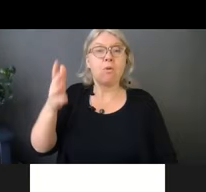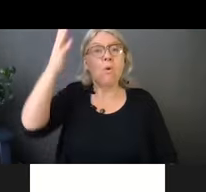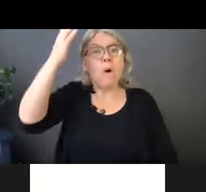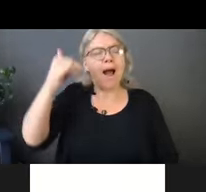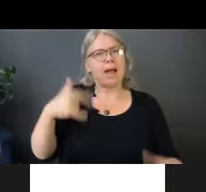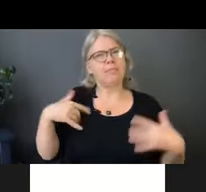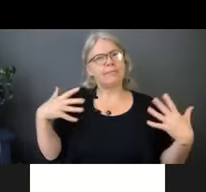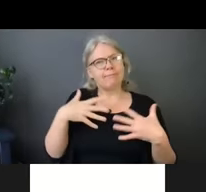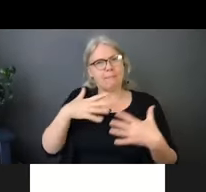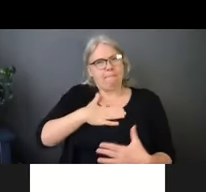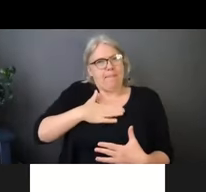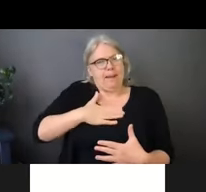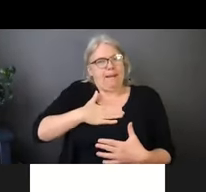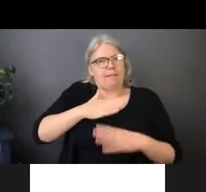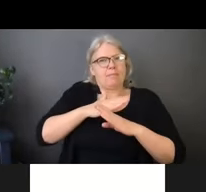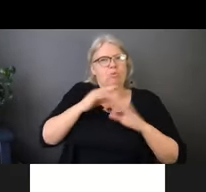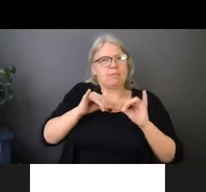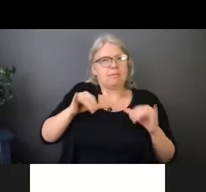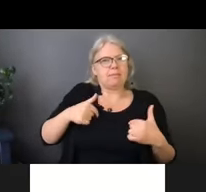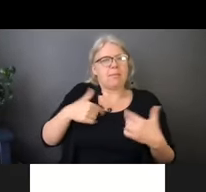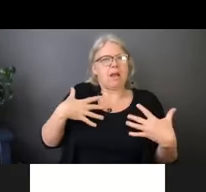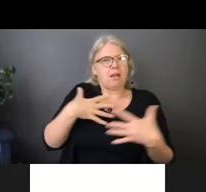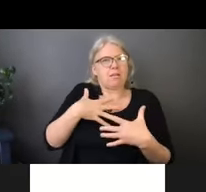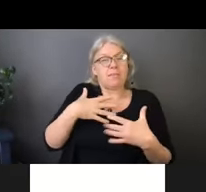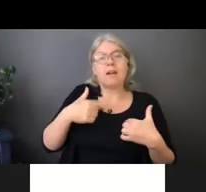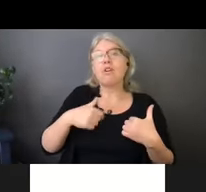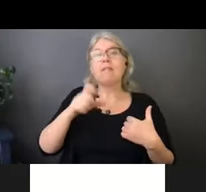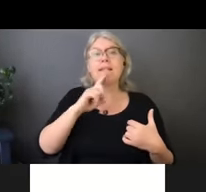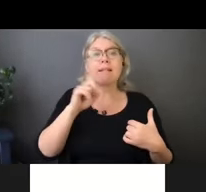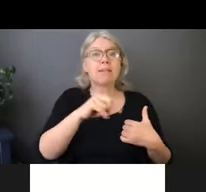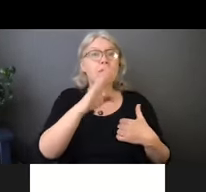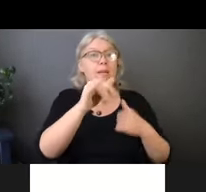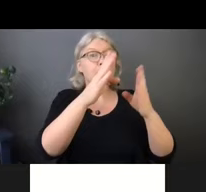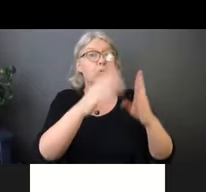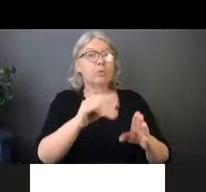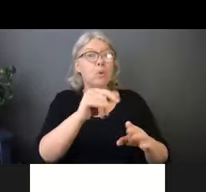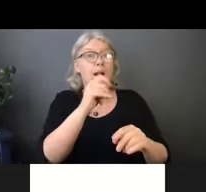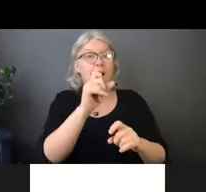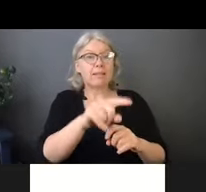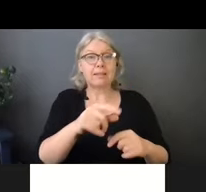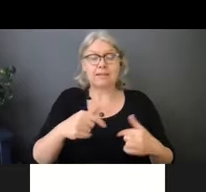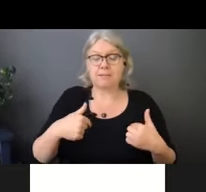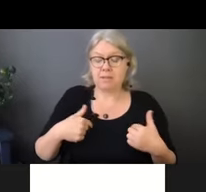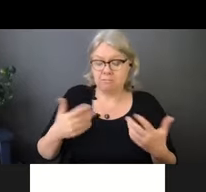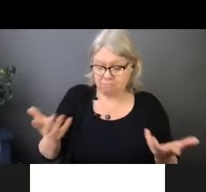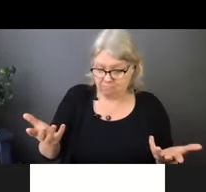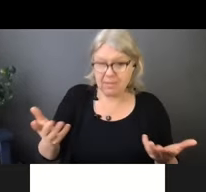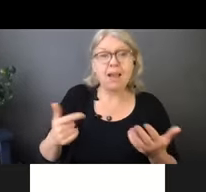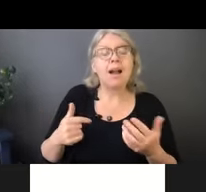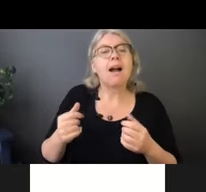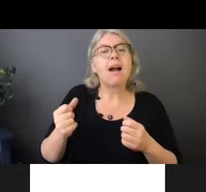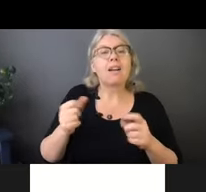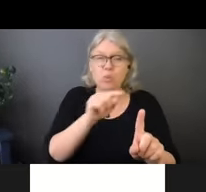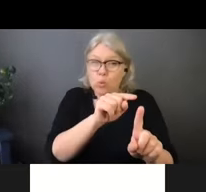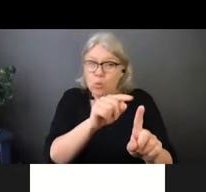situation. And to answer the person's question. Um, I'm not sure how many tenants they have in a